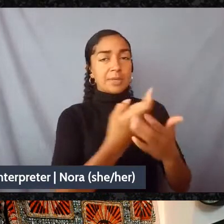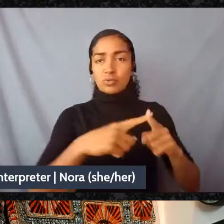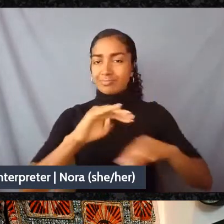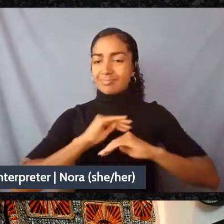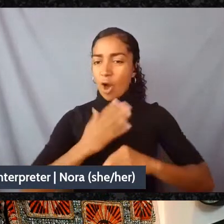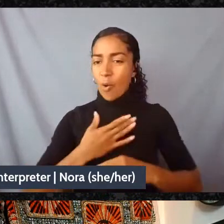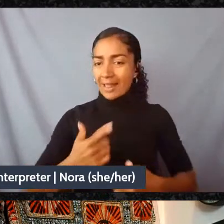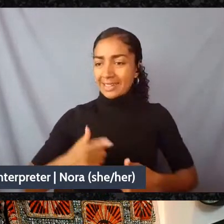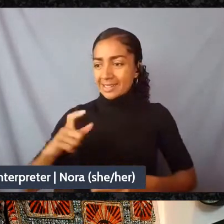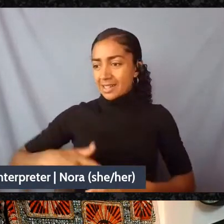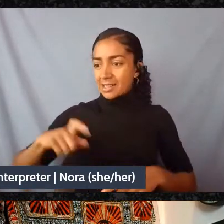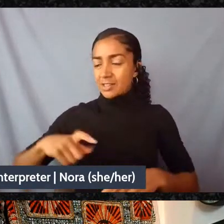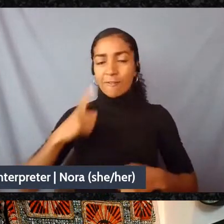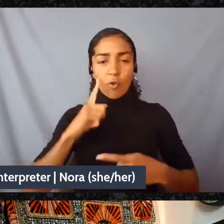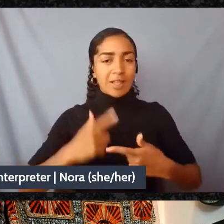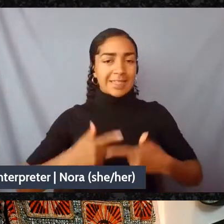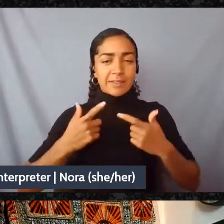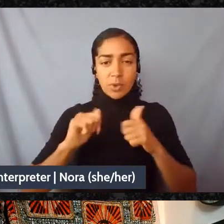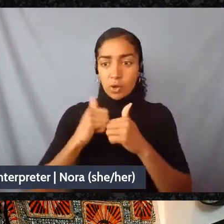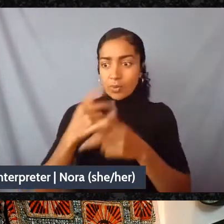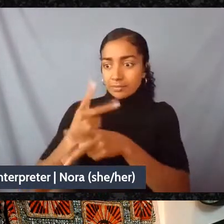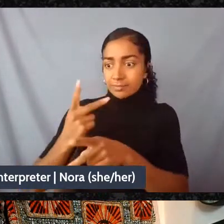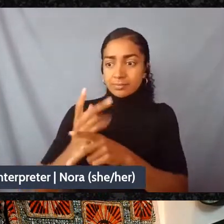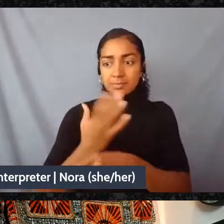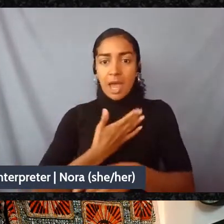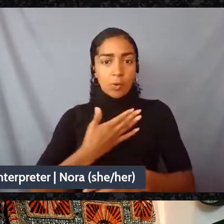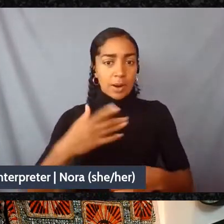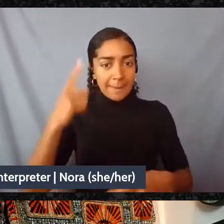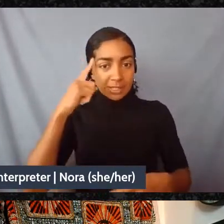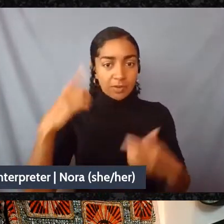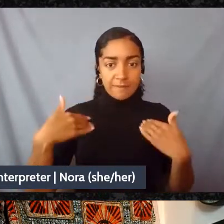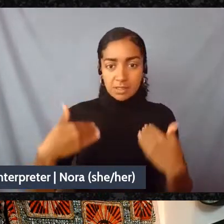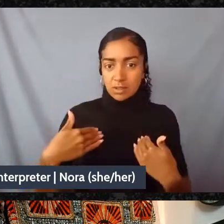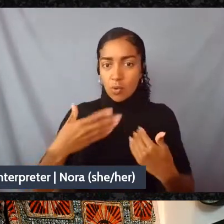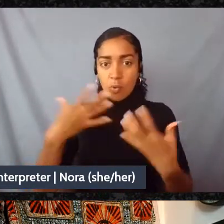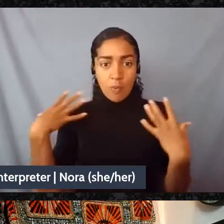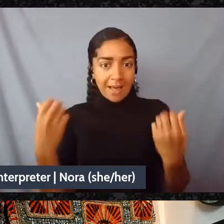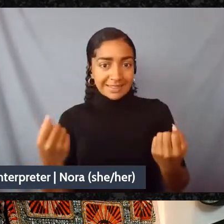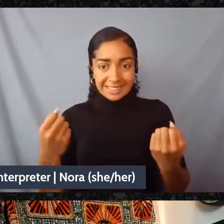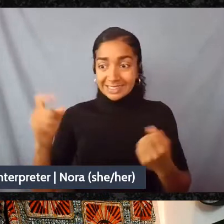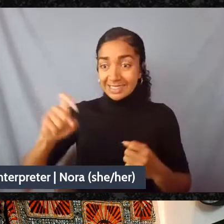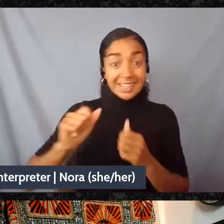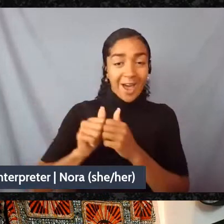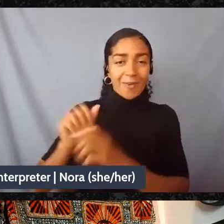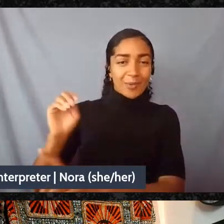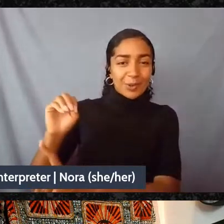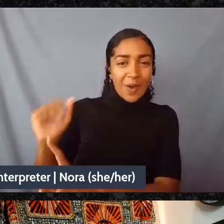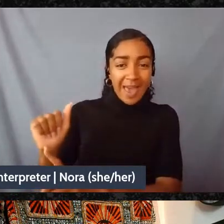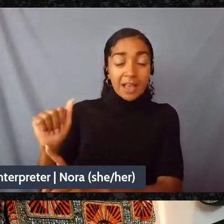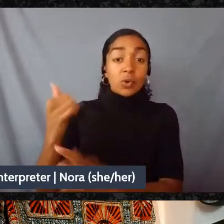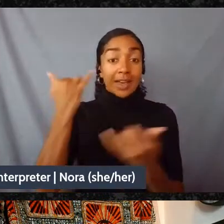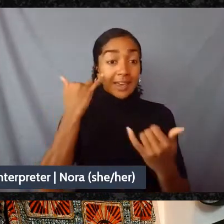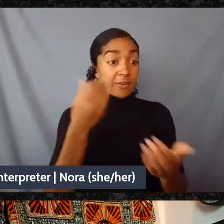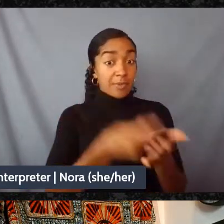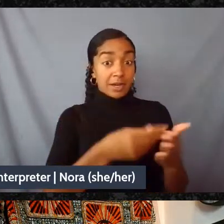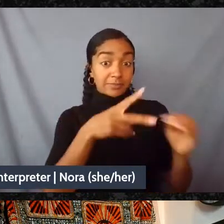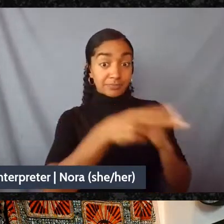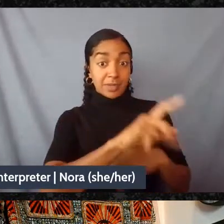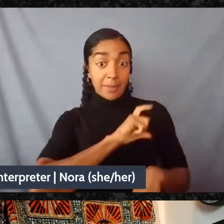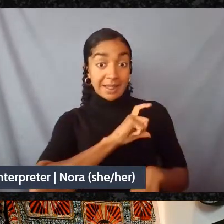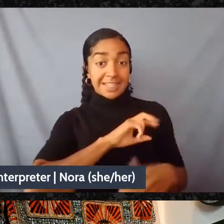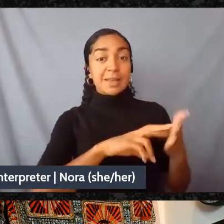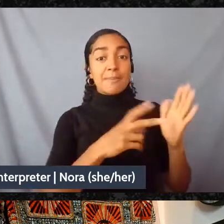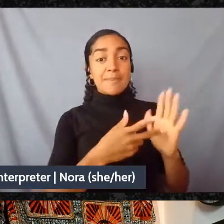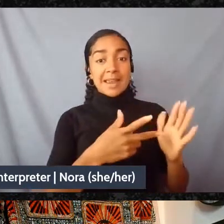care of each other's mental and physical wellness needs? Mutual aid, right? If we defund the police, that allows so much more to